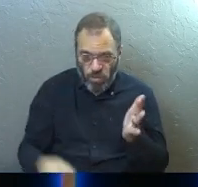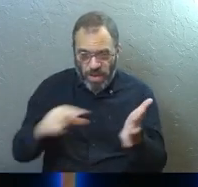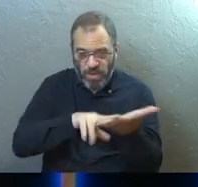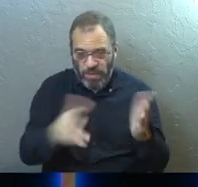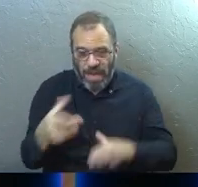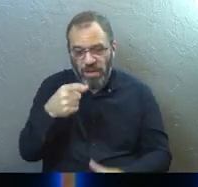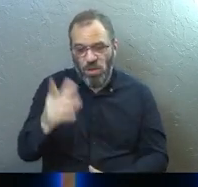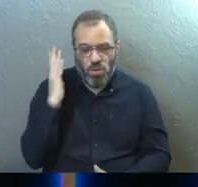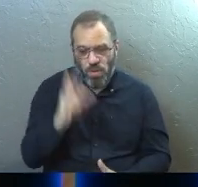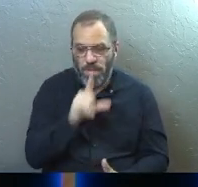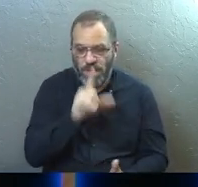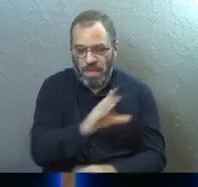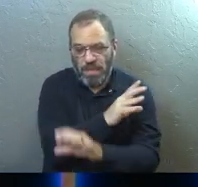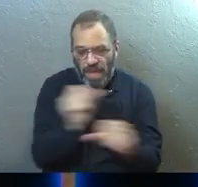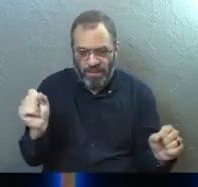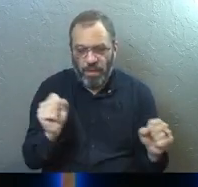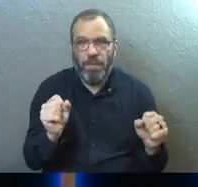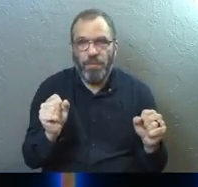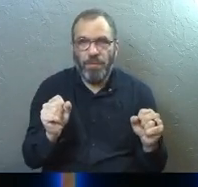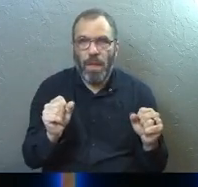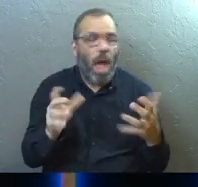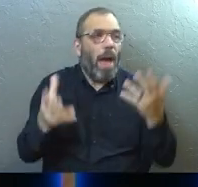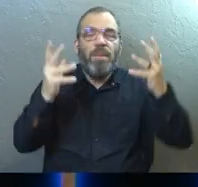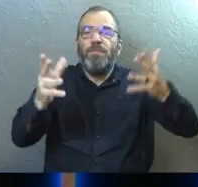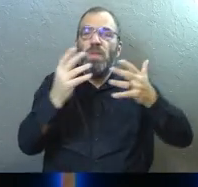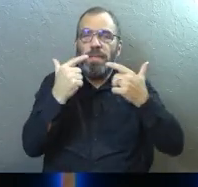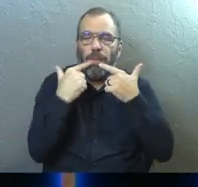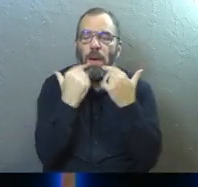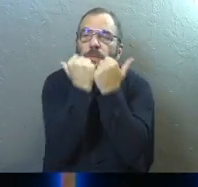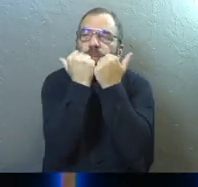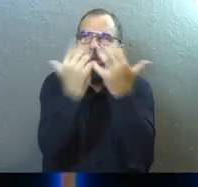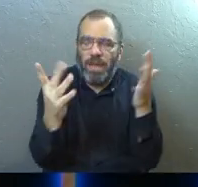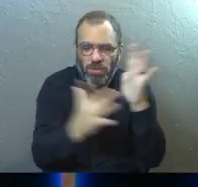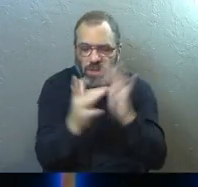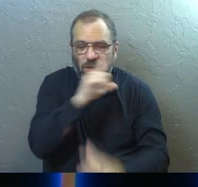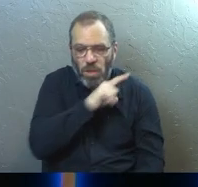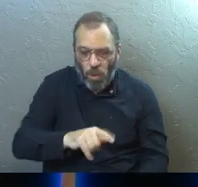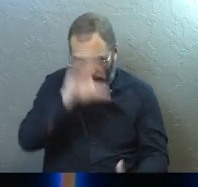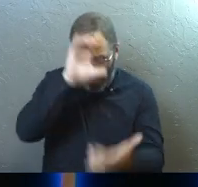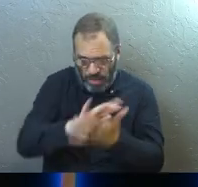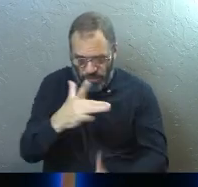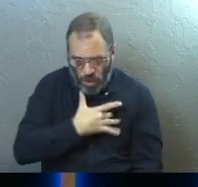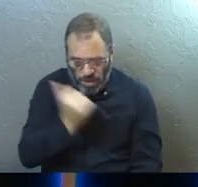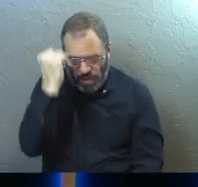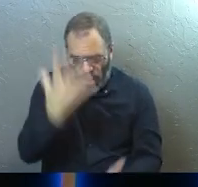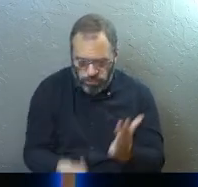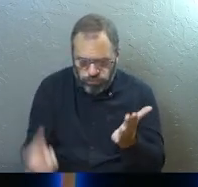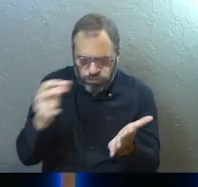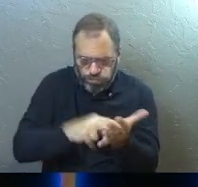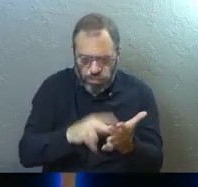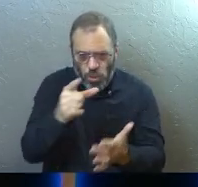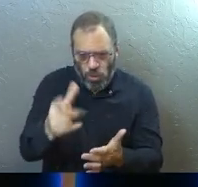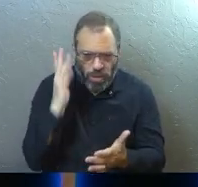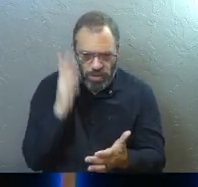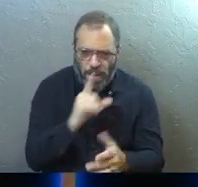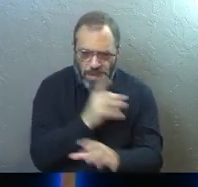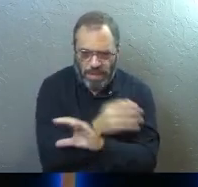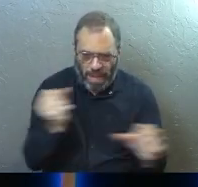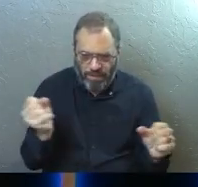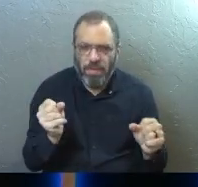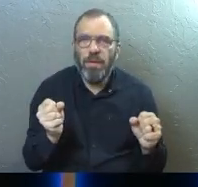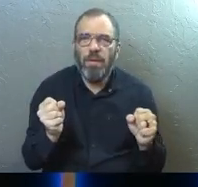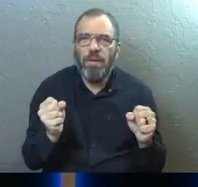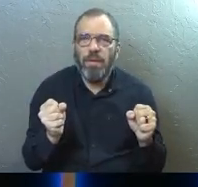him from the dead, then you'll be saved. Right? Like you confess with your mouth that Jesus is Lord. Believe in your heart that God raised him from the dead and you'll be